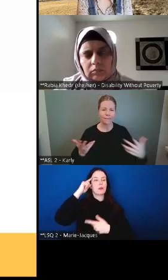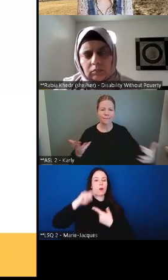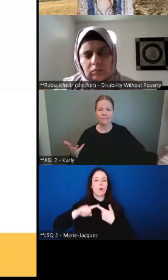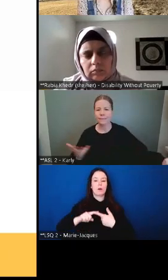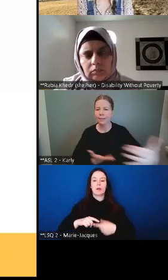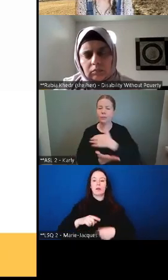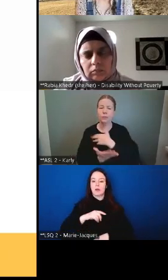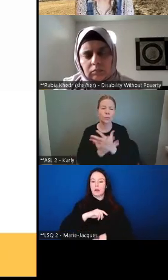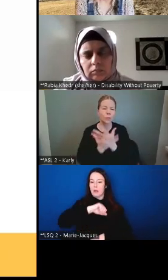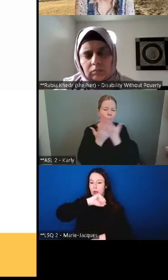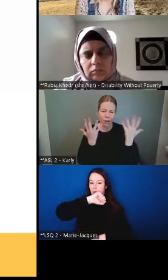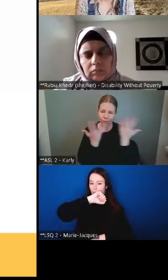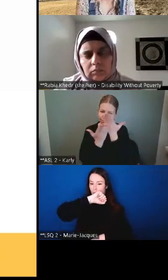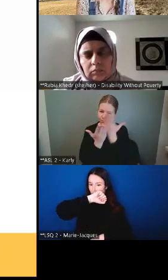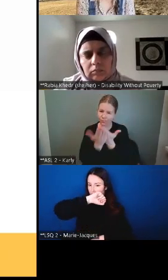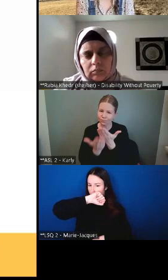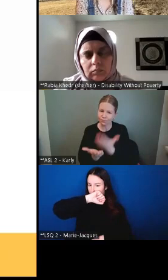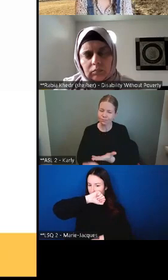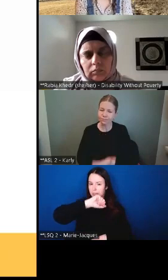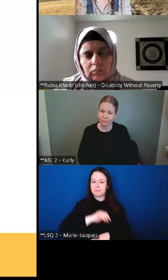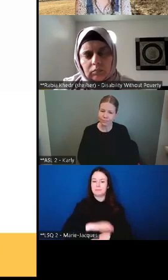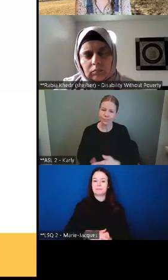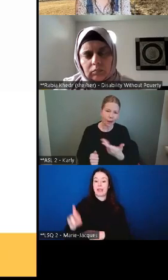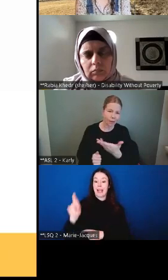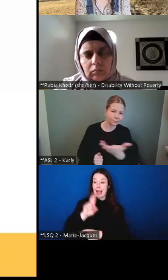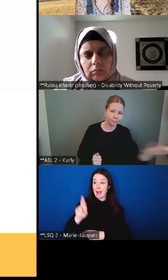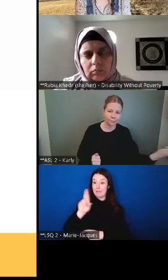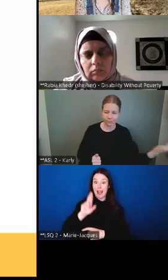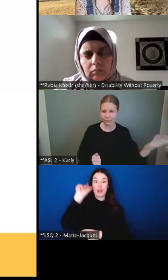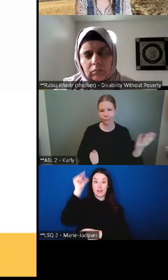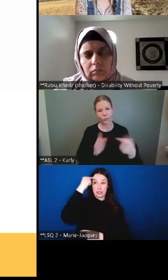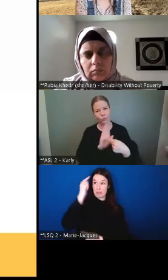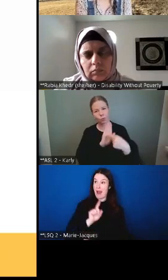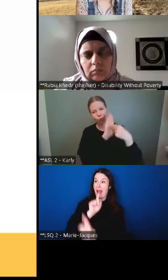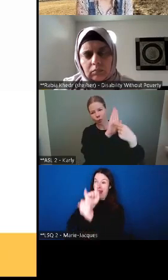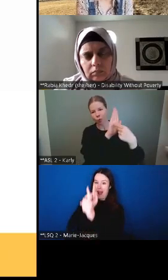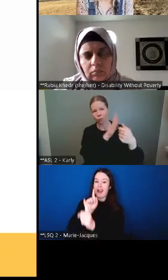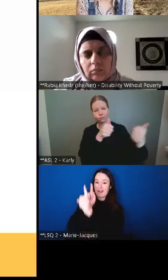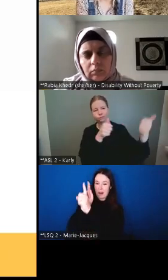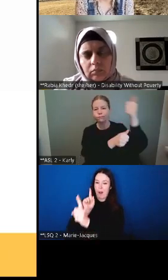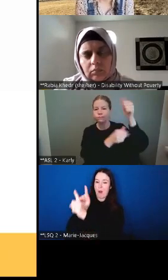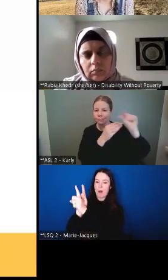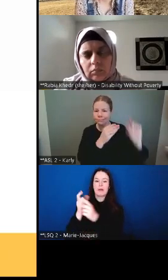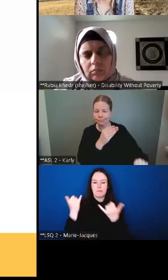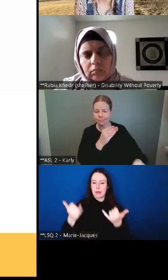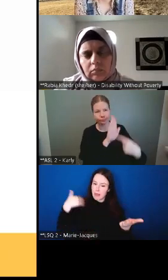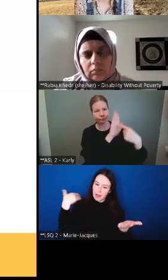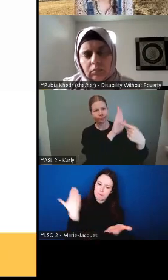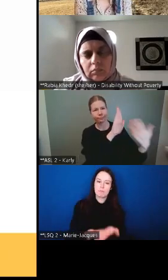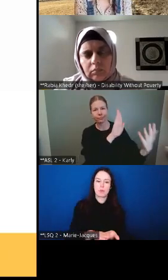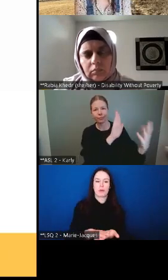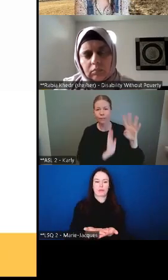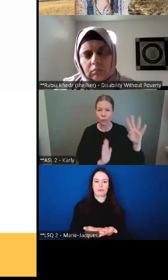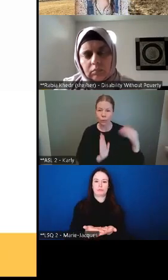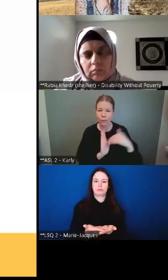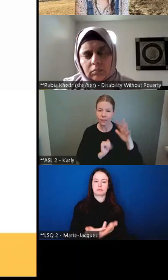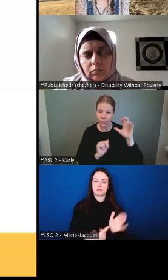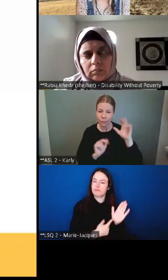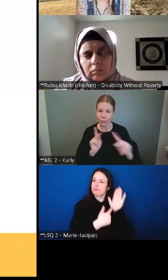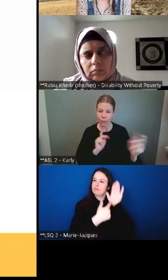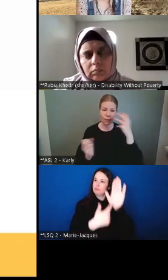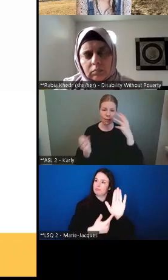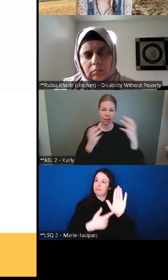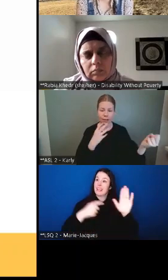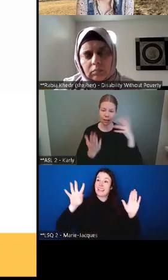we have the evidence, we have the absolute evidence in that this is what 4,500 people told us, which